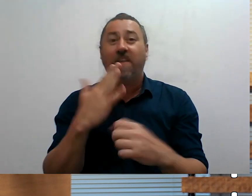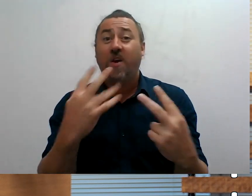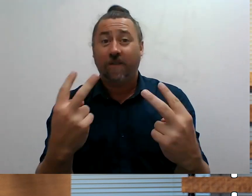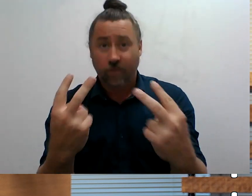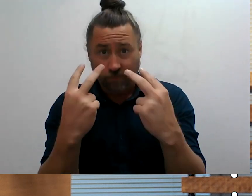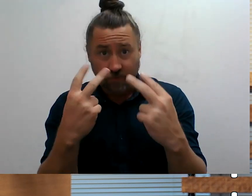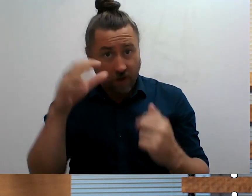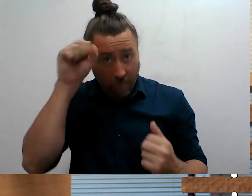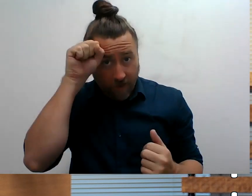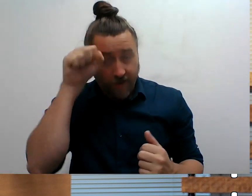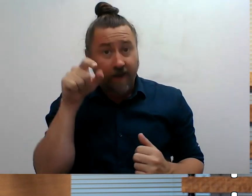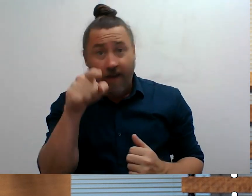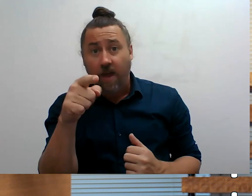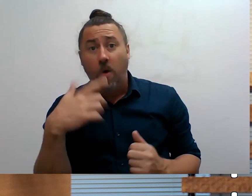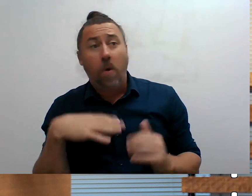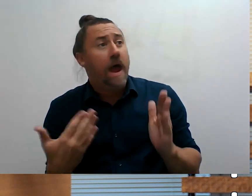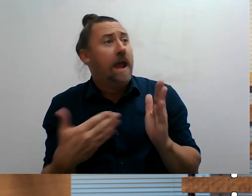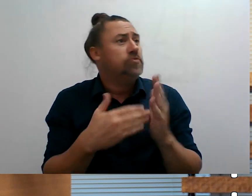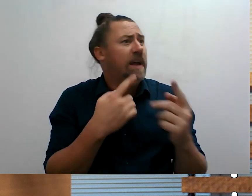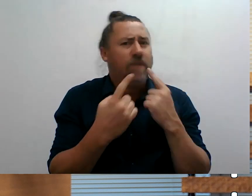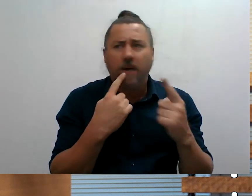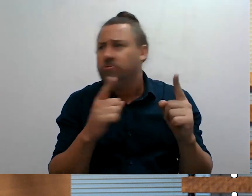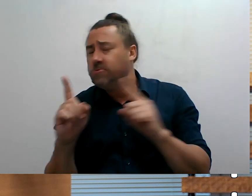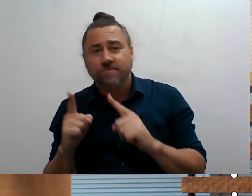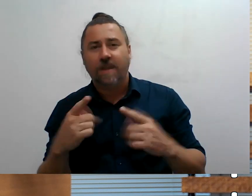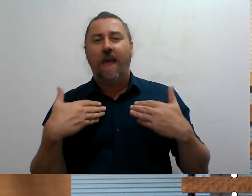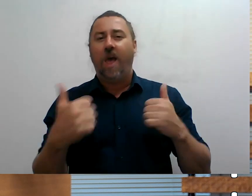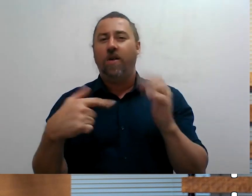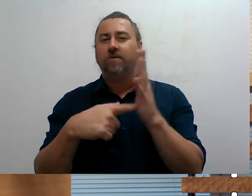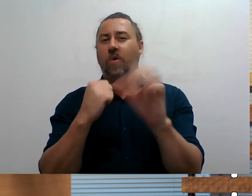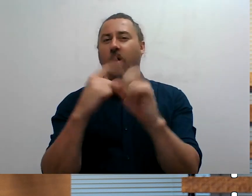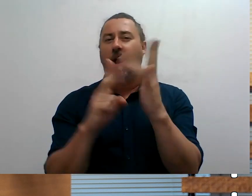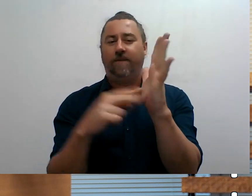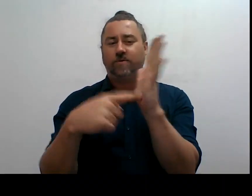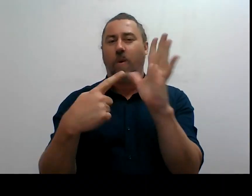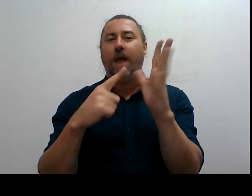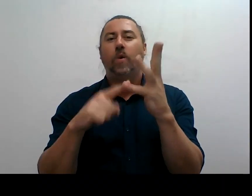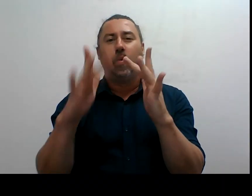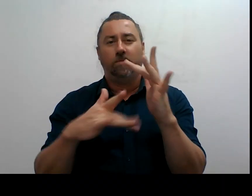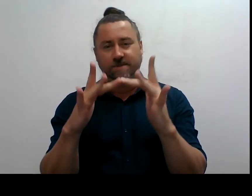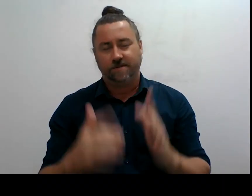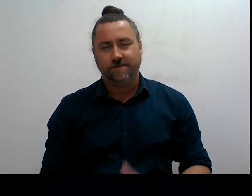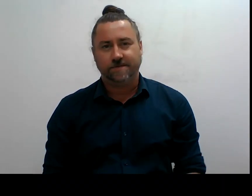listening and please remember, you can always find the latest information at health.gov.au. Health Health care. care. care. care. Health Health Health Health care. Health care.